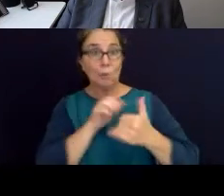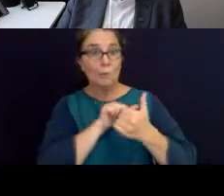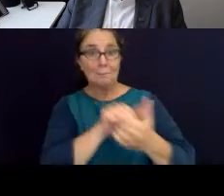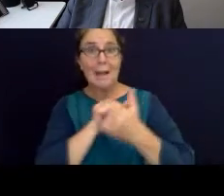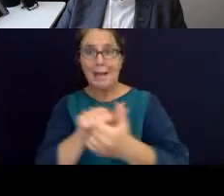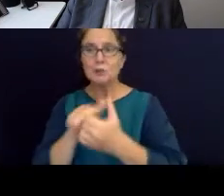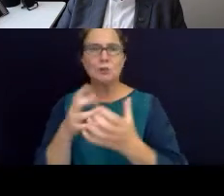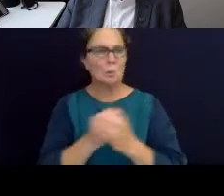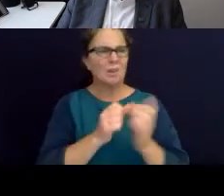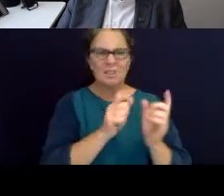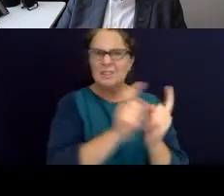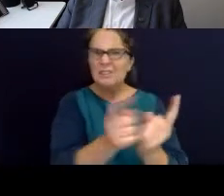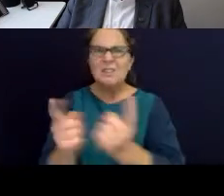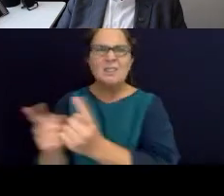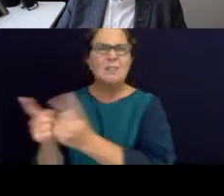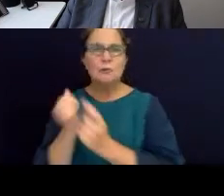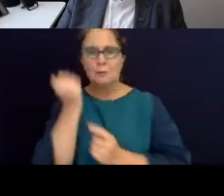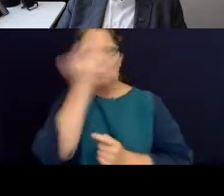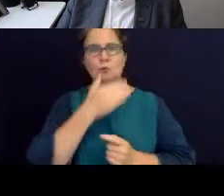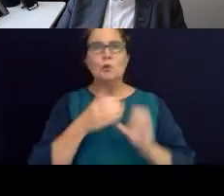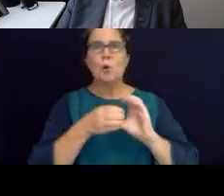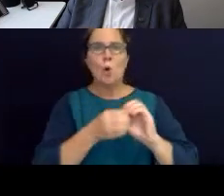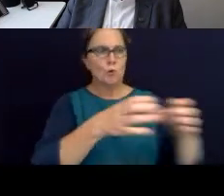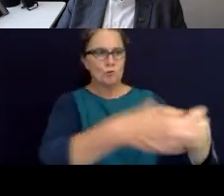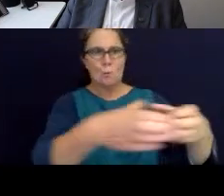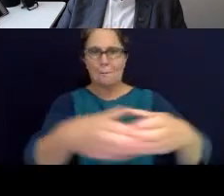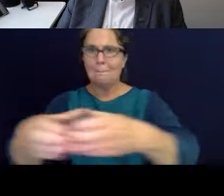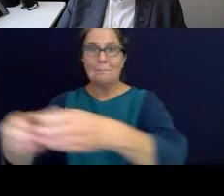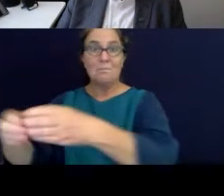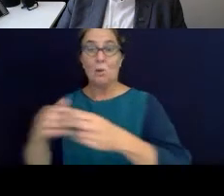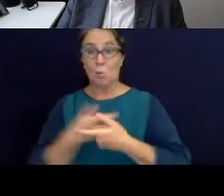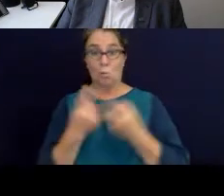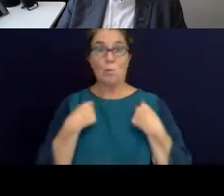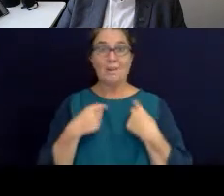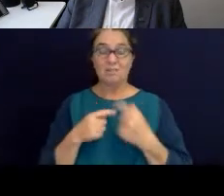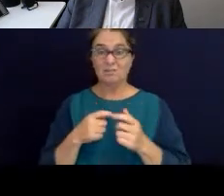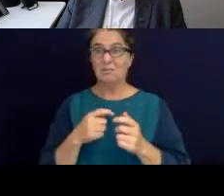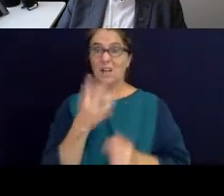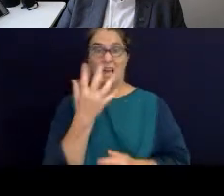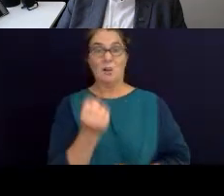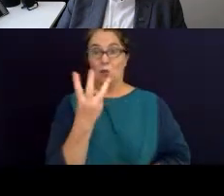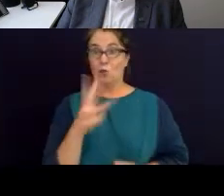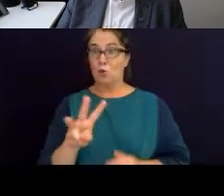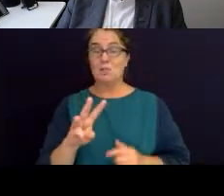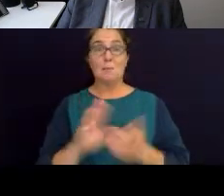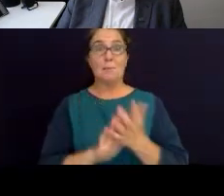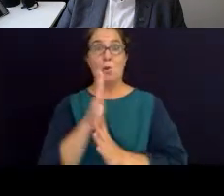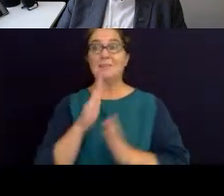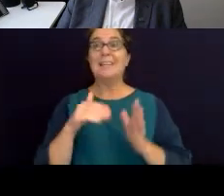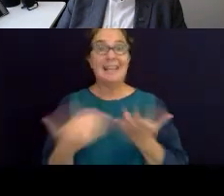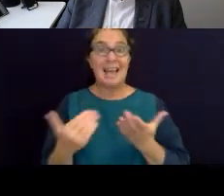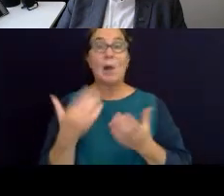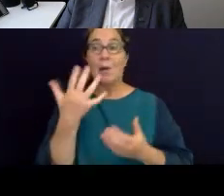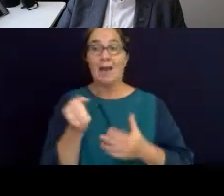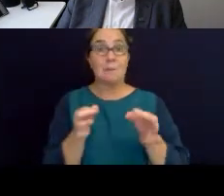variety of different traditional owner groups, about 30 burns. And I'm excited to advise that we now have 120 burns planned with six different